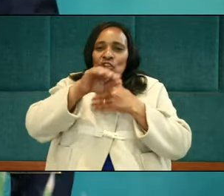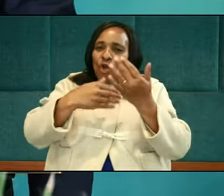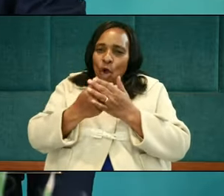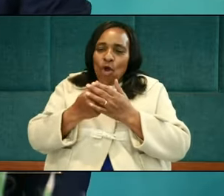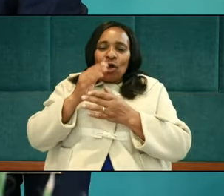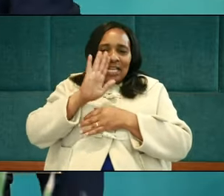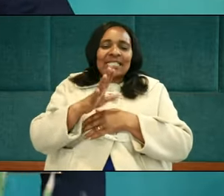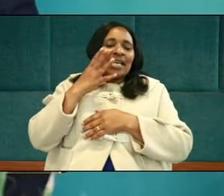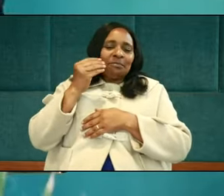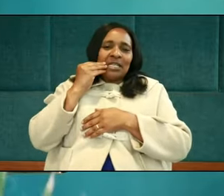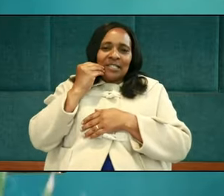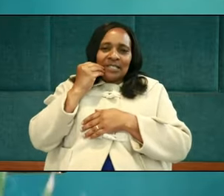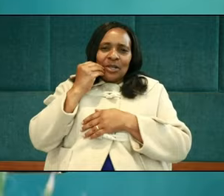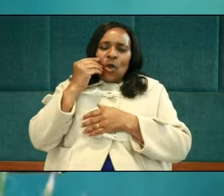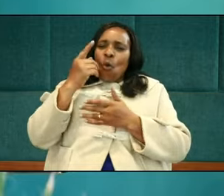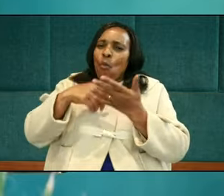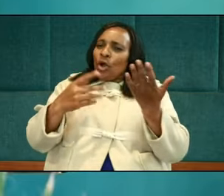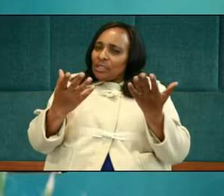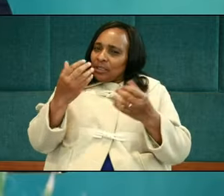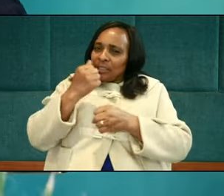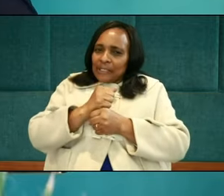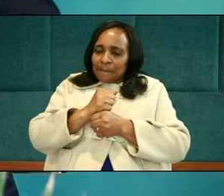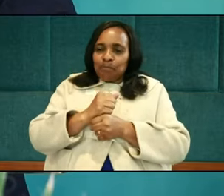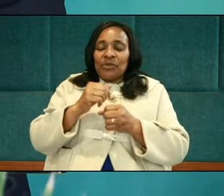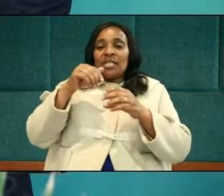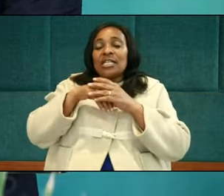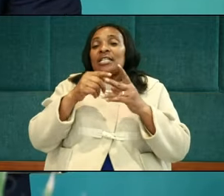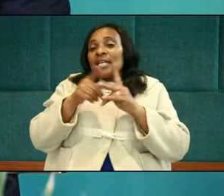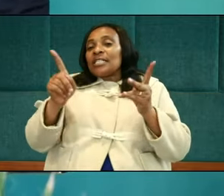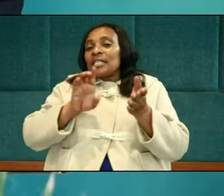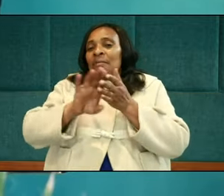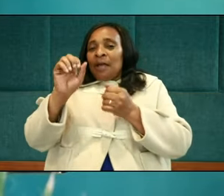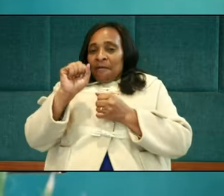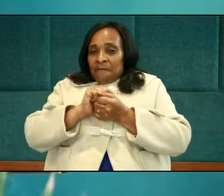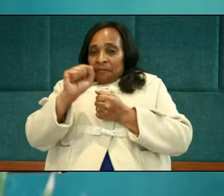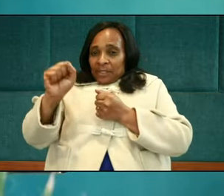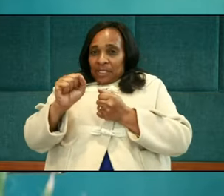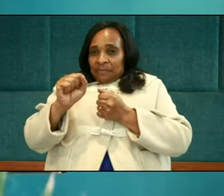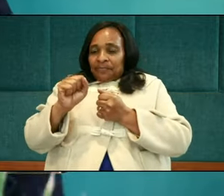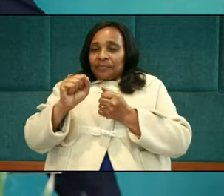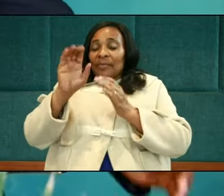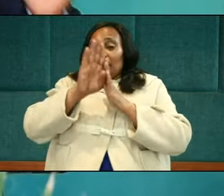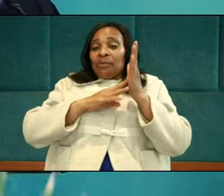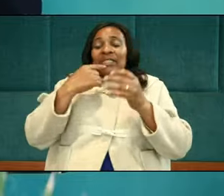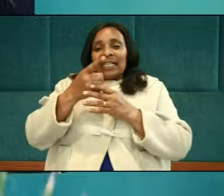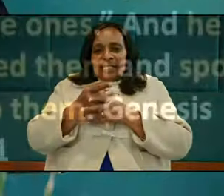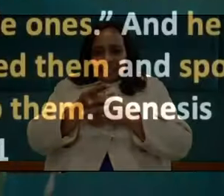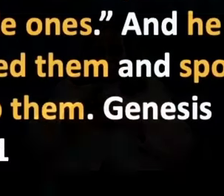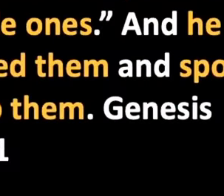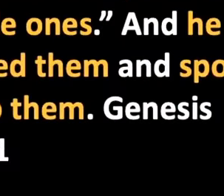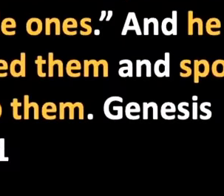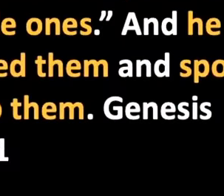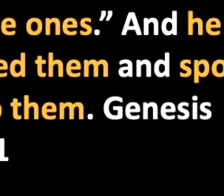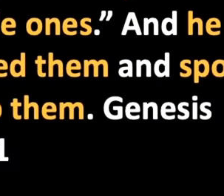he experienced. Look what Joseph does further. In Genesis chapter 15, verses 20 and 21, the Bible says, But as